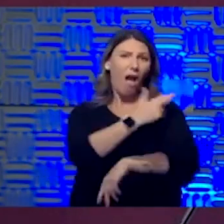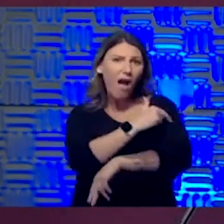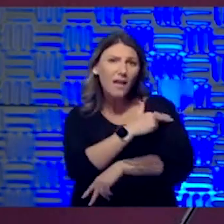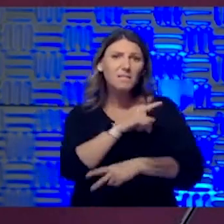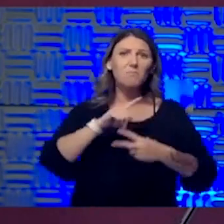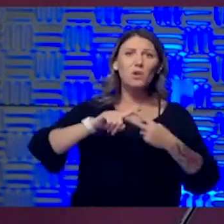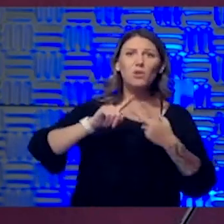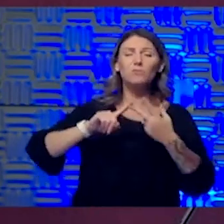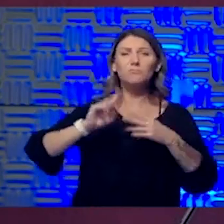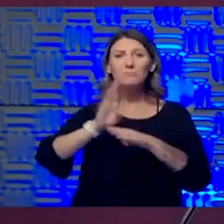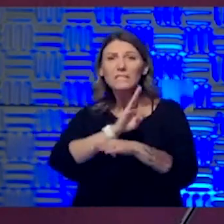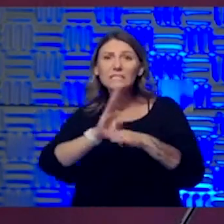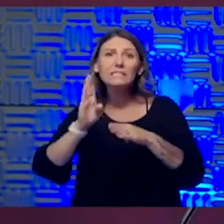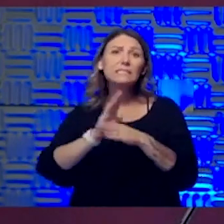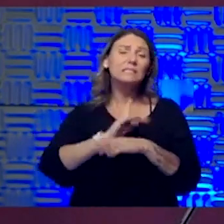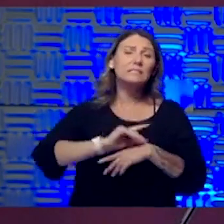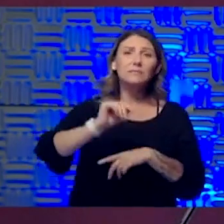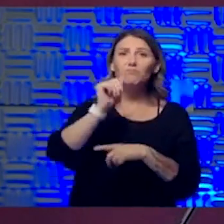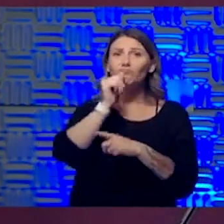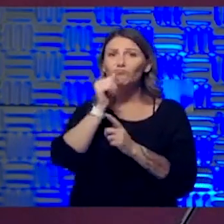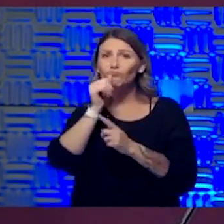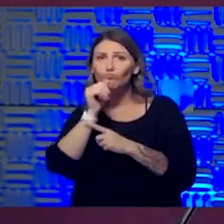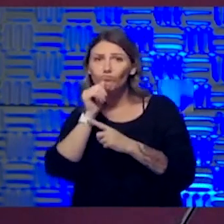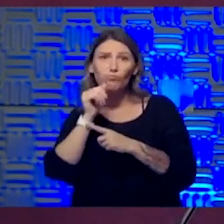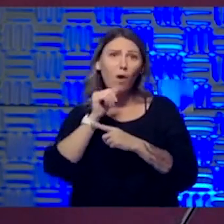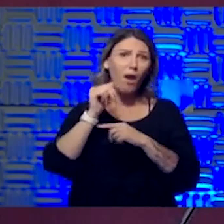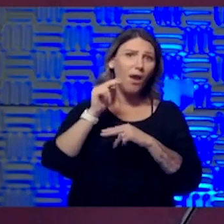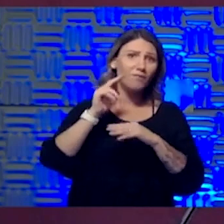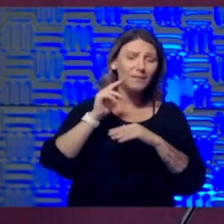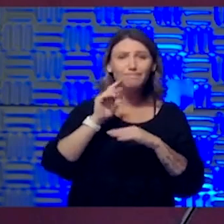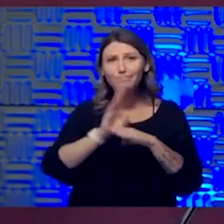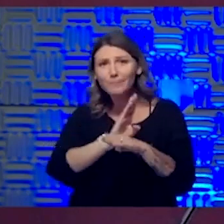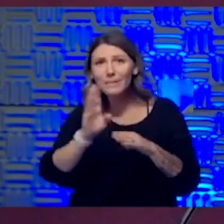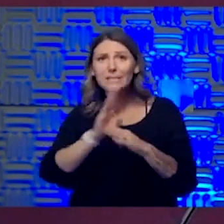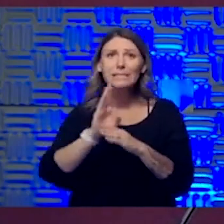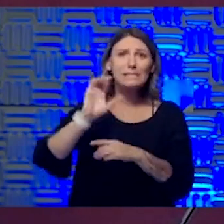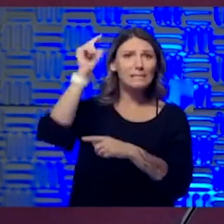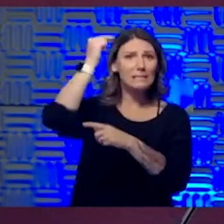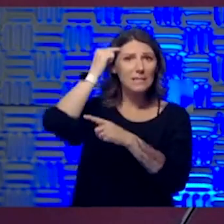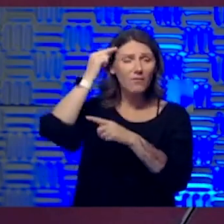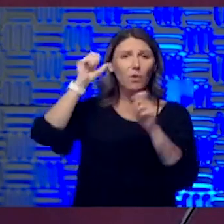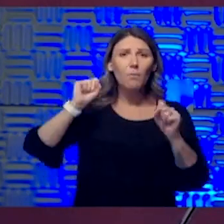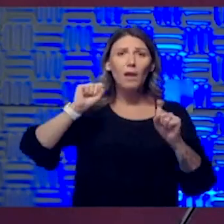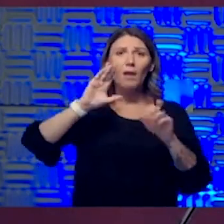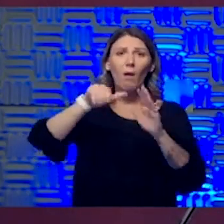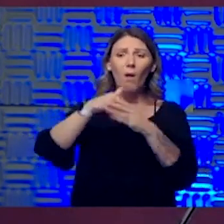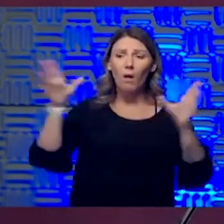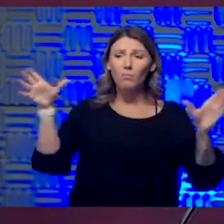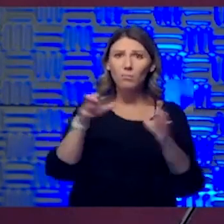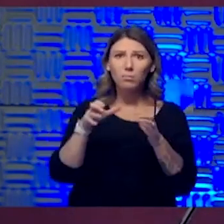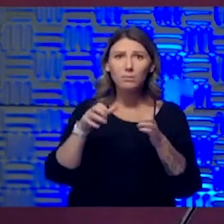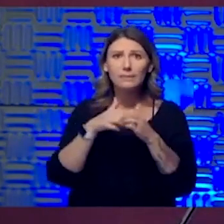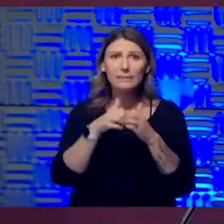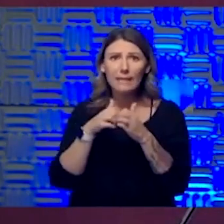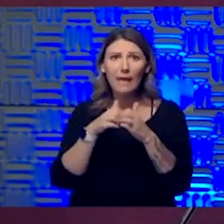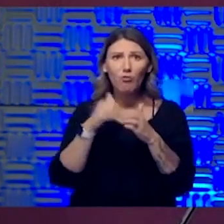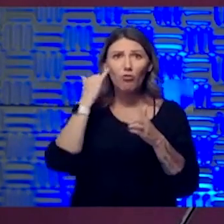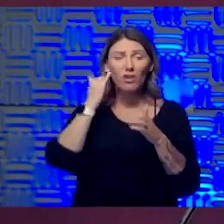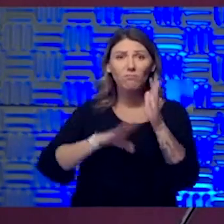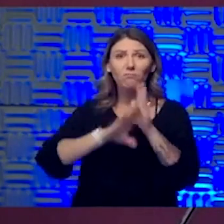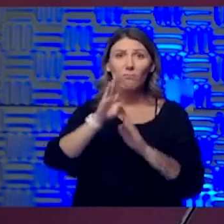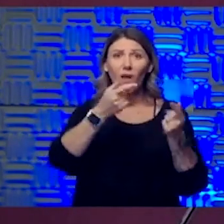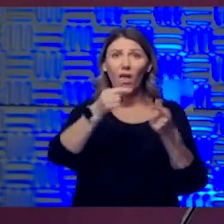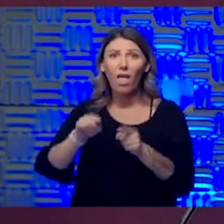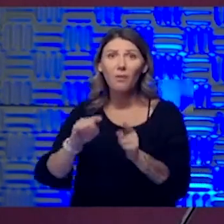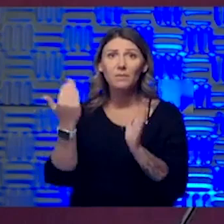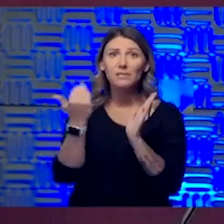private industry can work together to be ready, uh, if there's another surge like this. and of course, undergirding our, our populations as